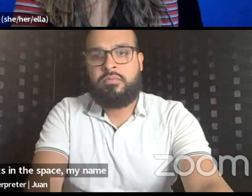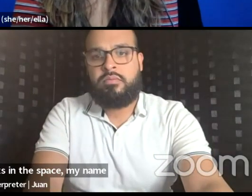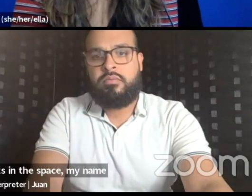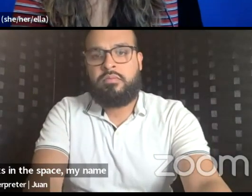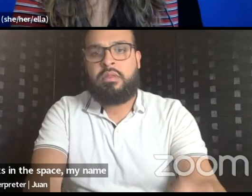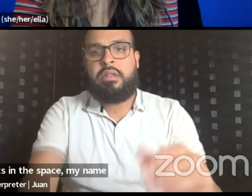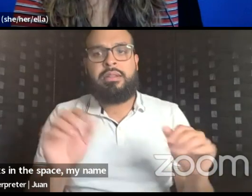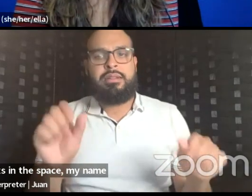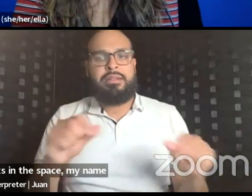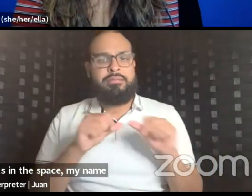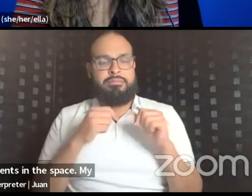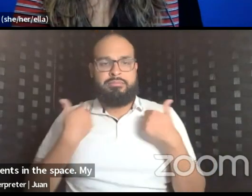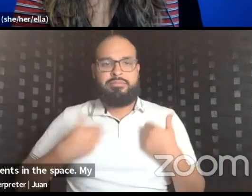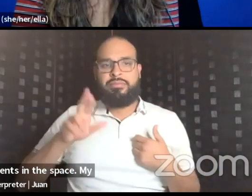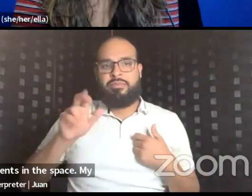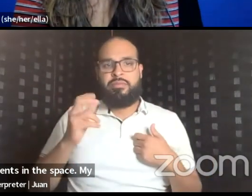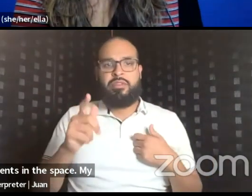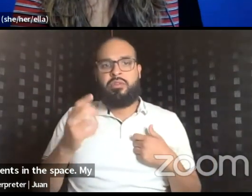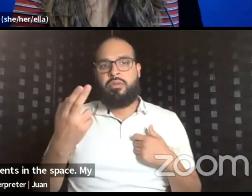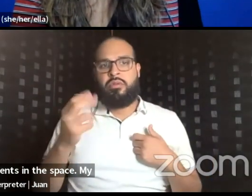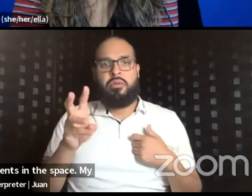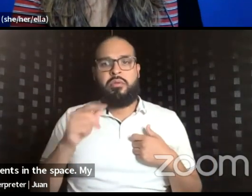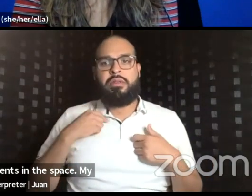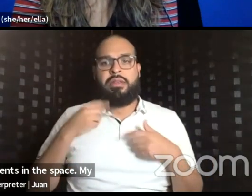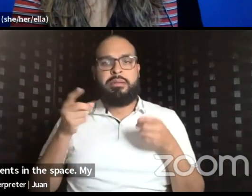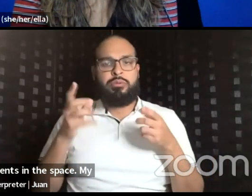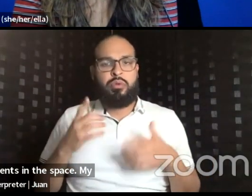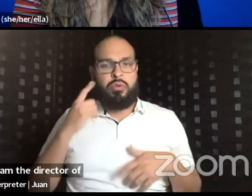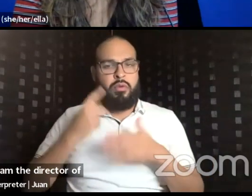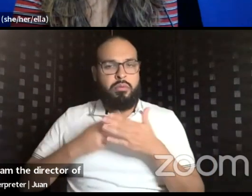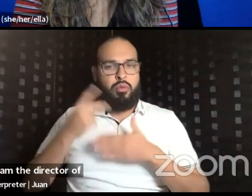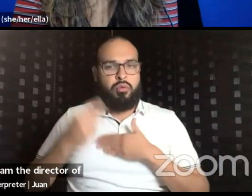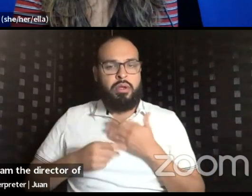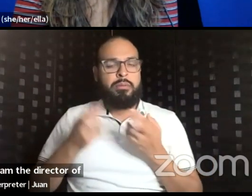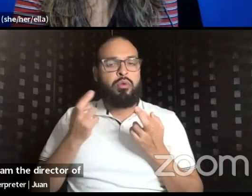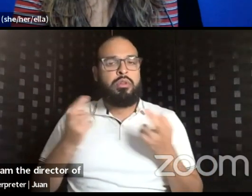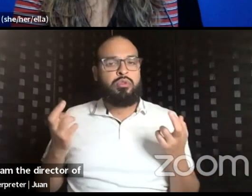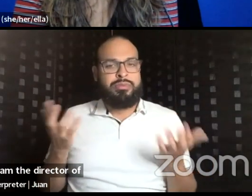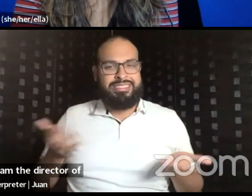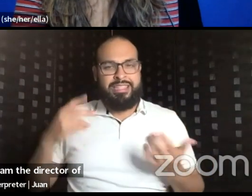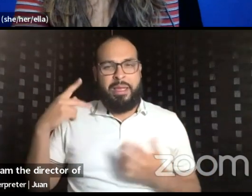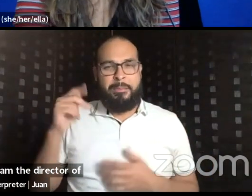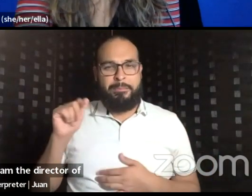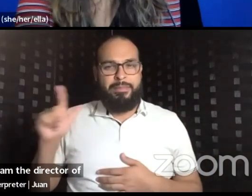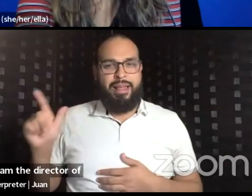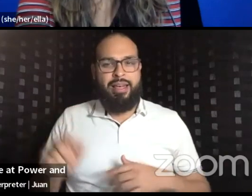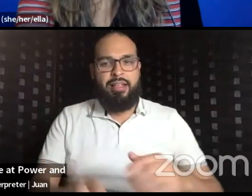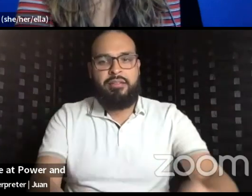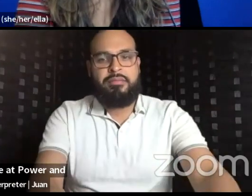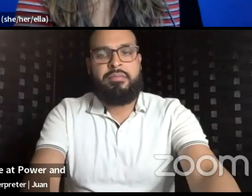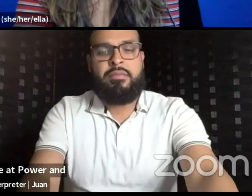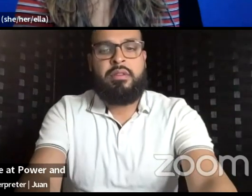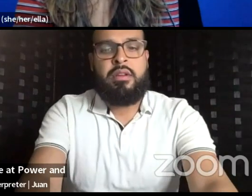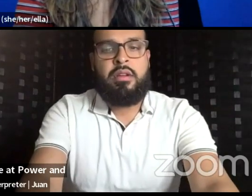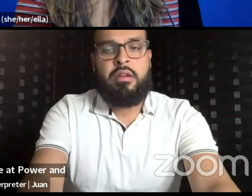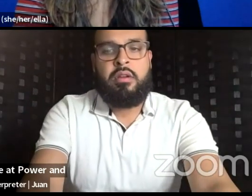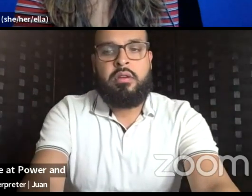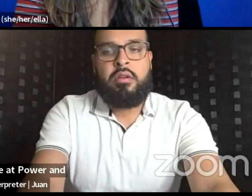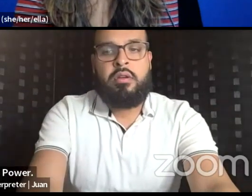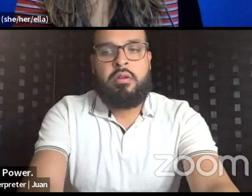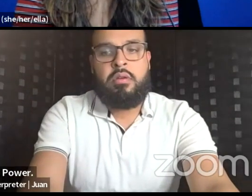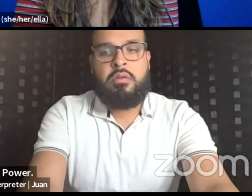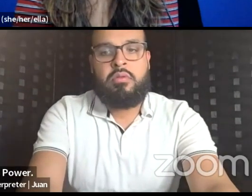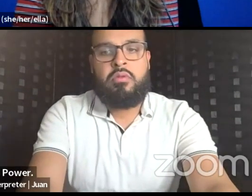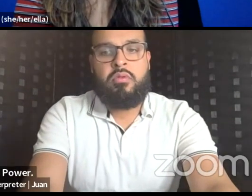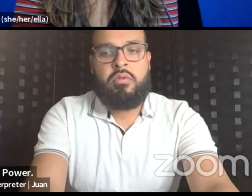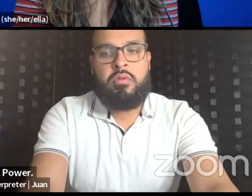Hewitt. I am the Director of Programming and Resources here at PAL, and our agreements are, as